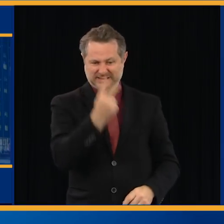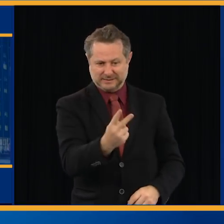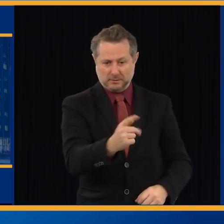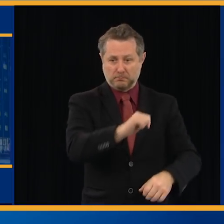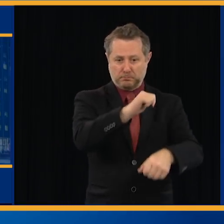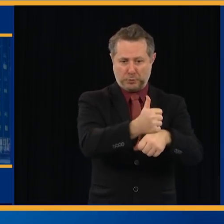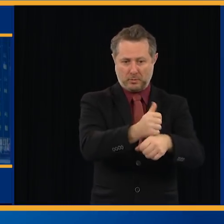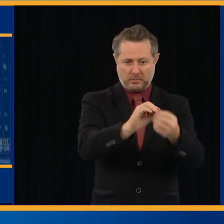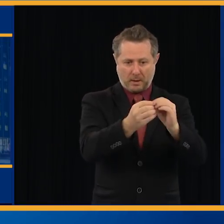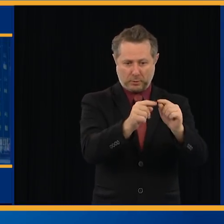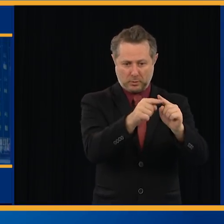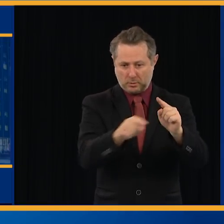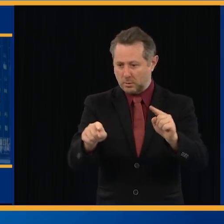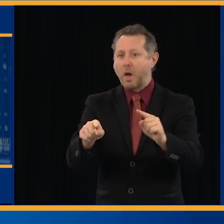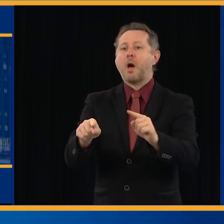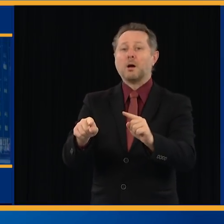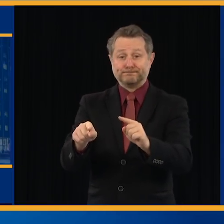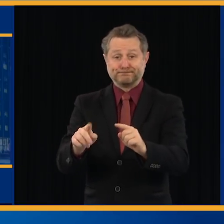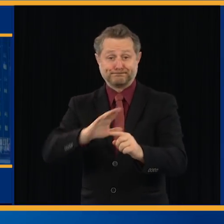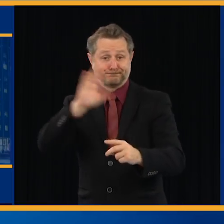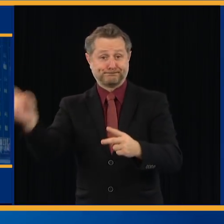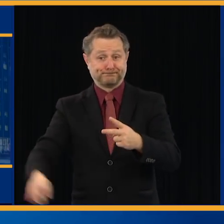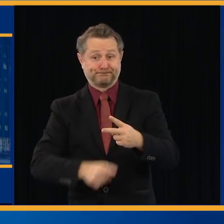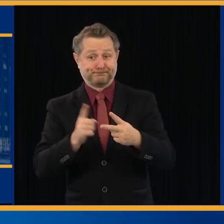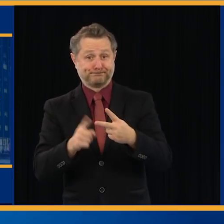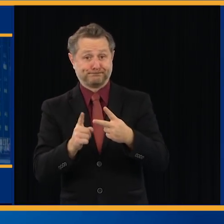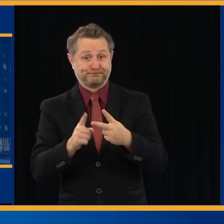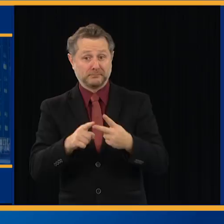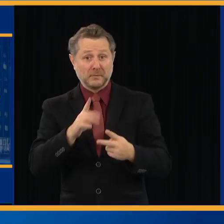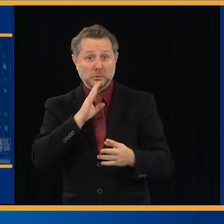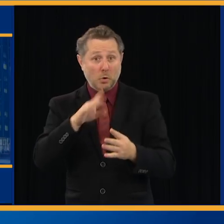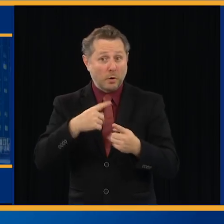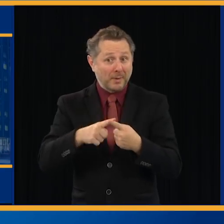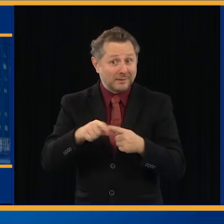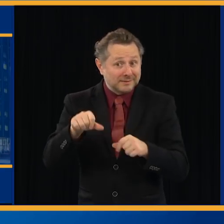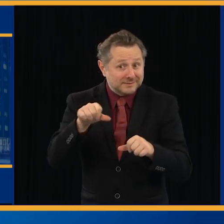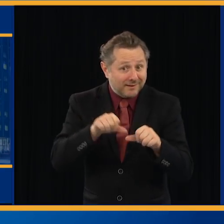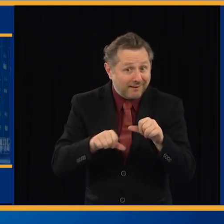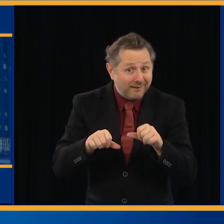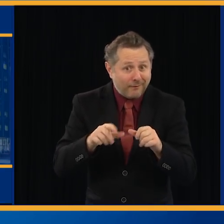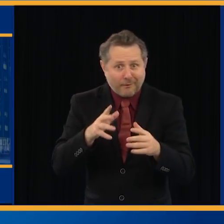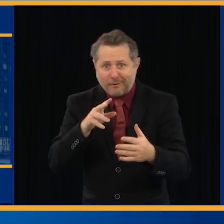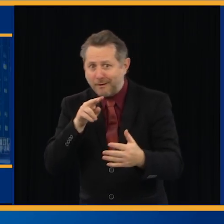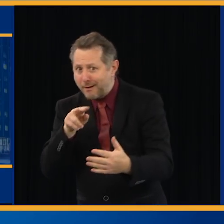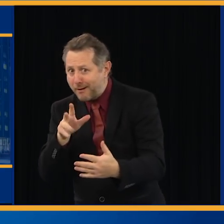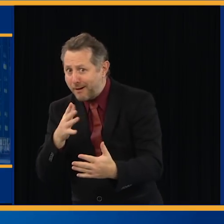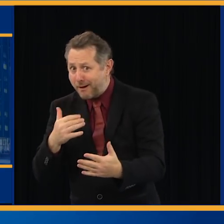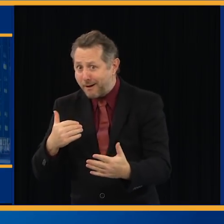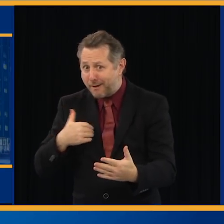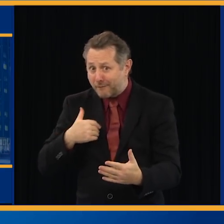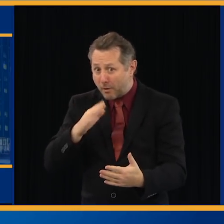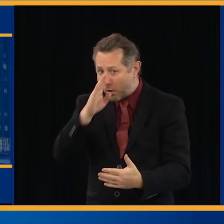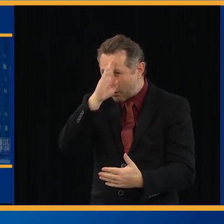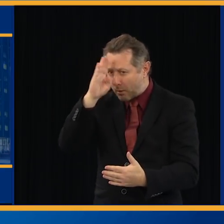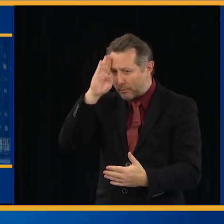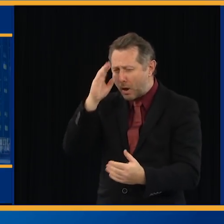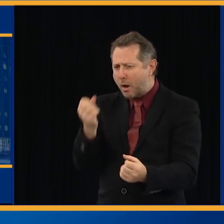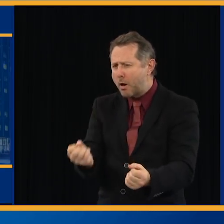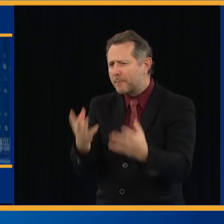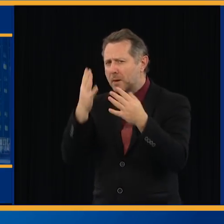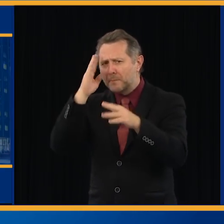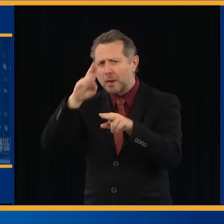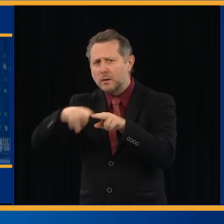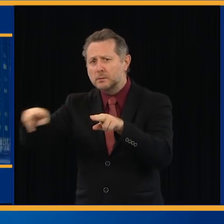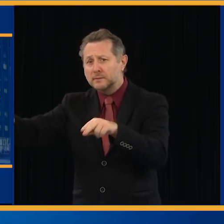science in this formula, do you have the hospital capacity available if that rate